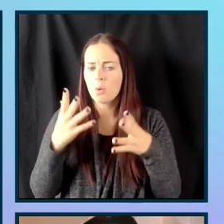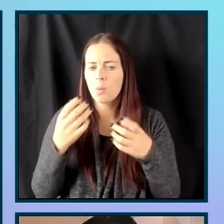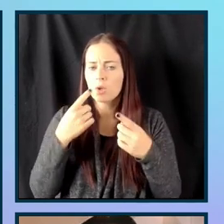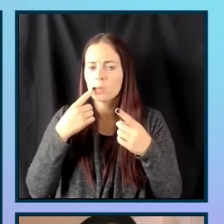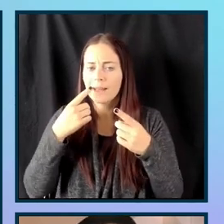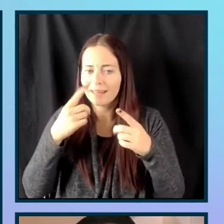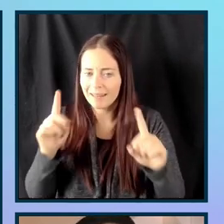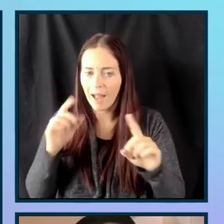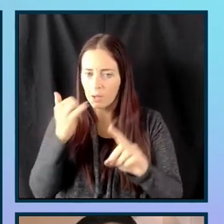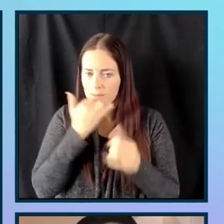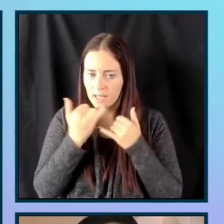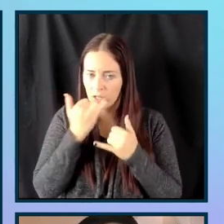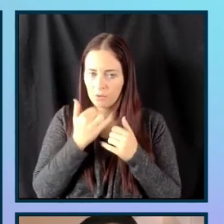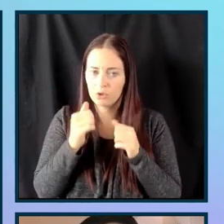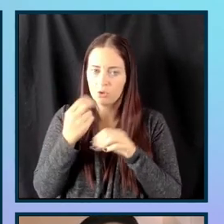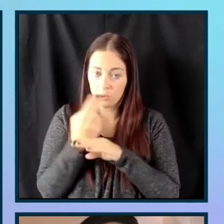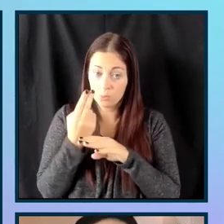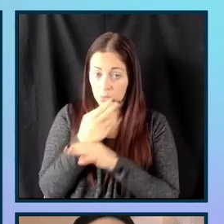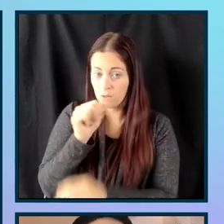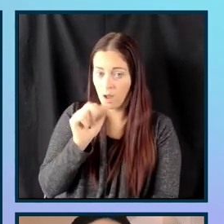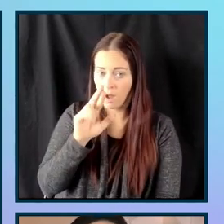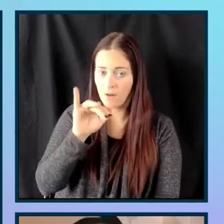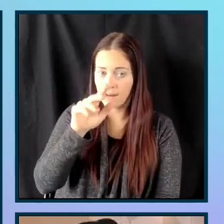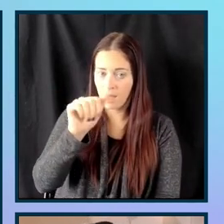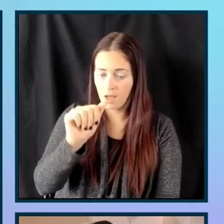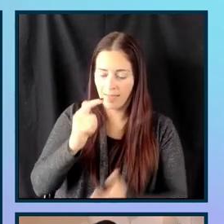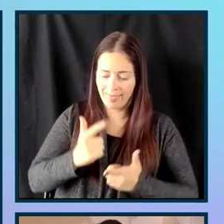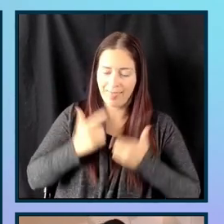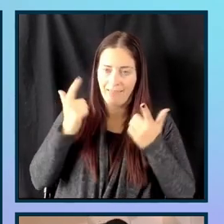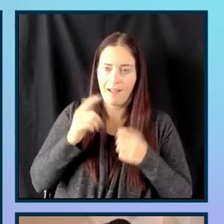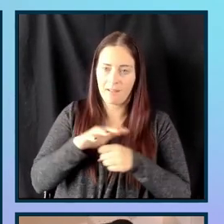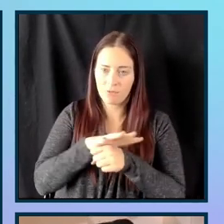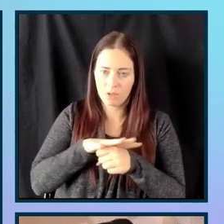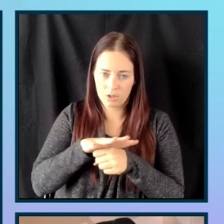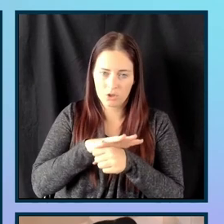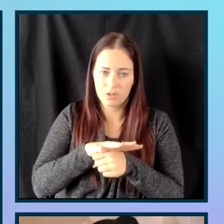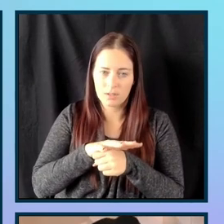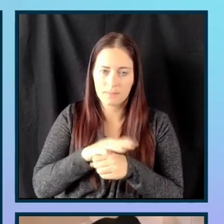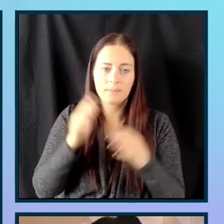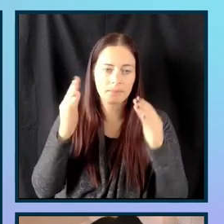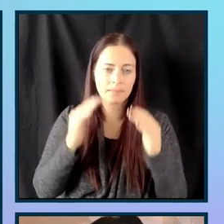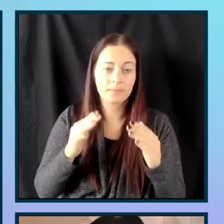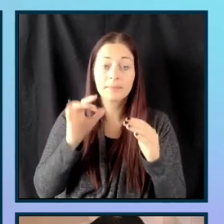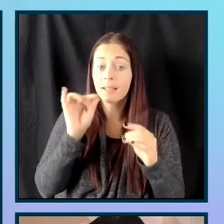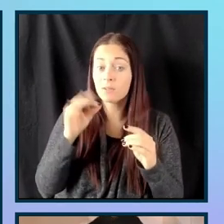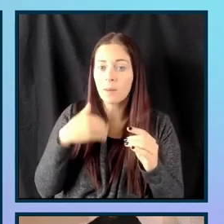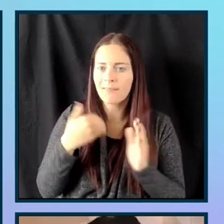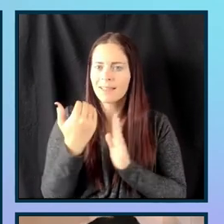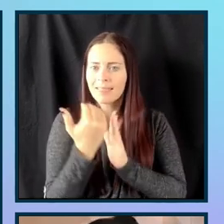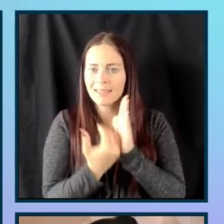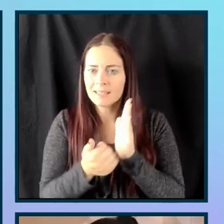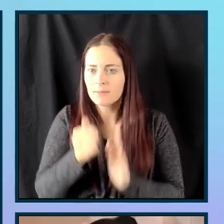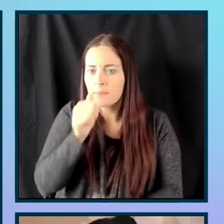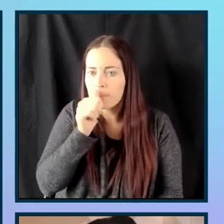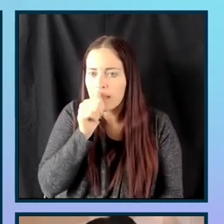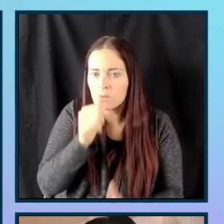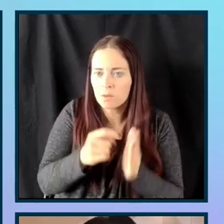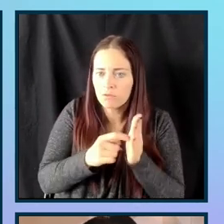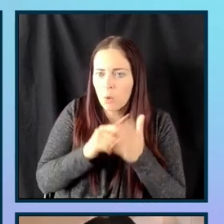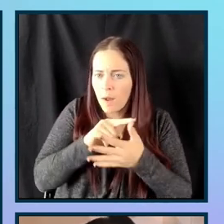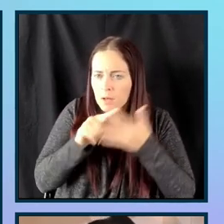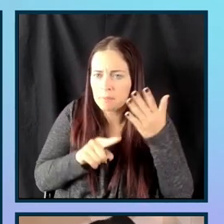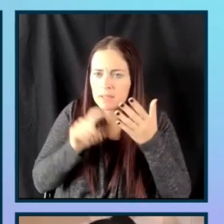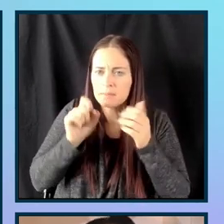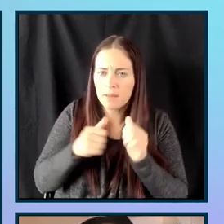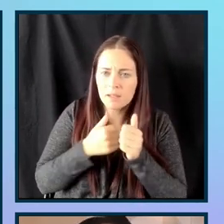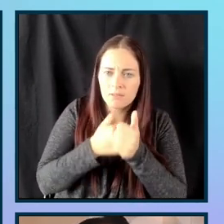Live regions. And we want to, if we have a password, a list of password requirements, we want to make sure that we're